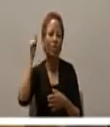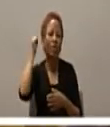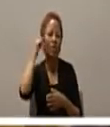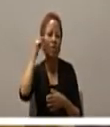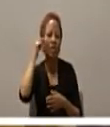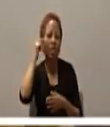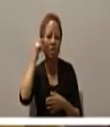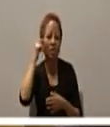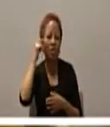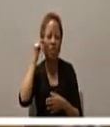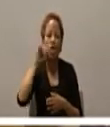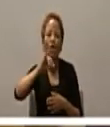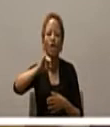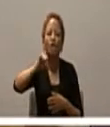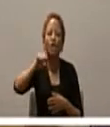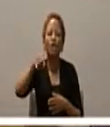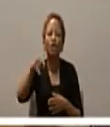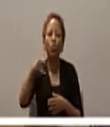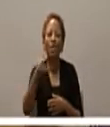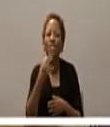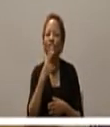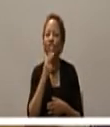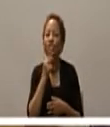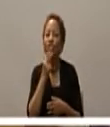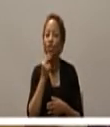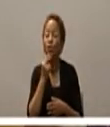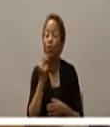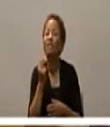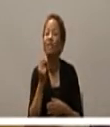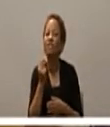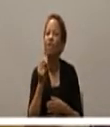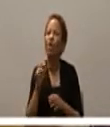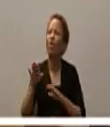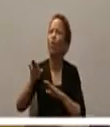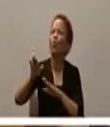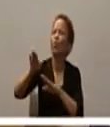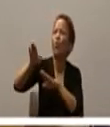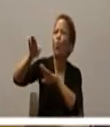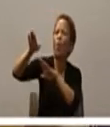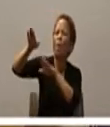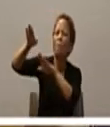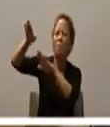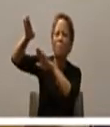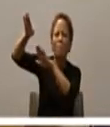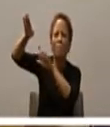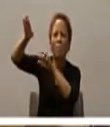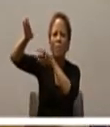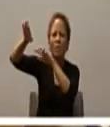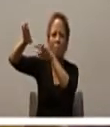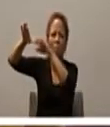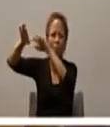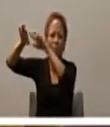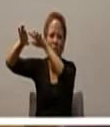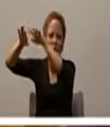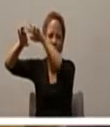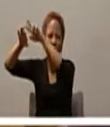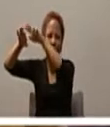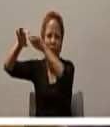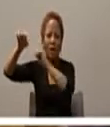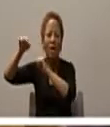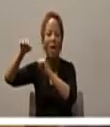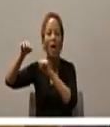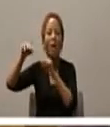to the heights the highest point up on to the hills the mountain top the bridge top whatever because you were